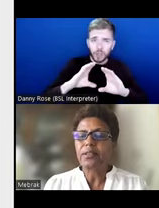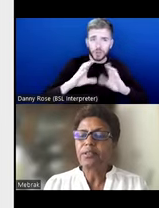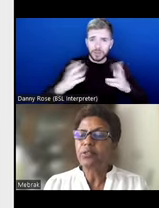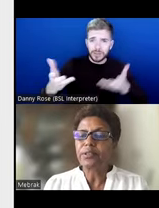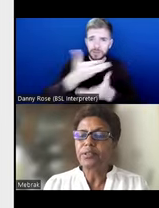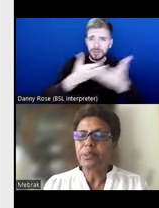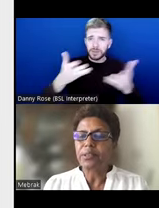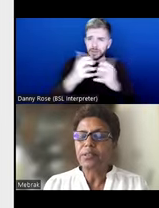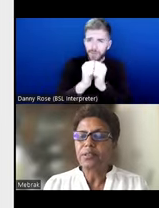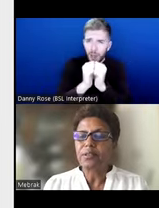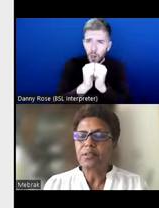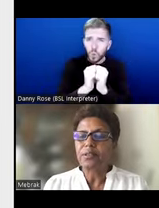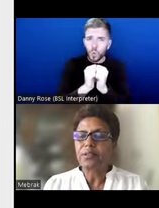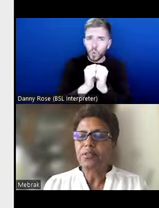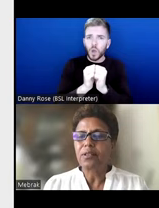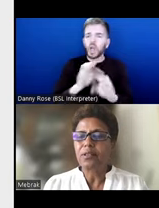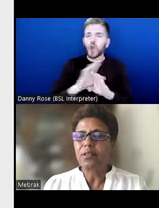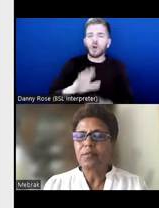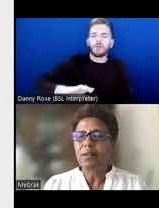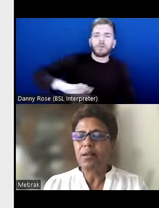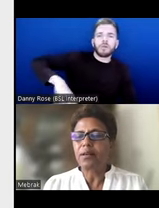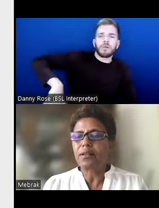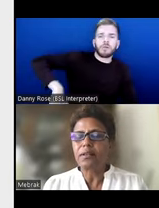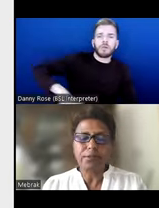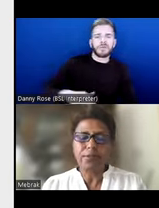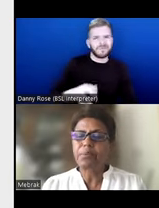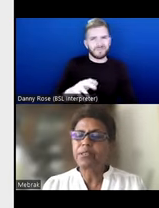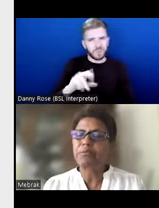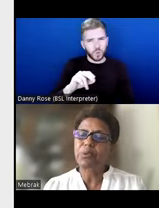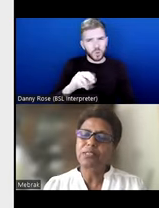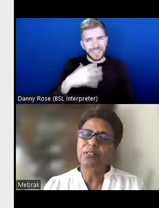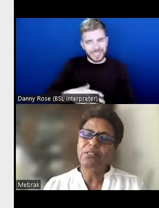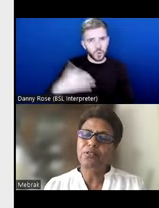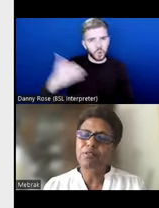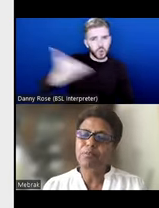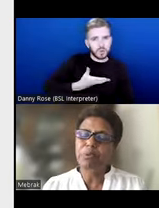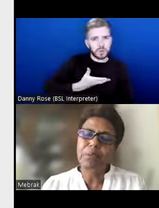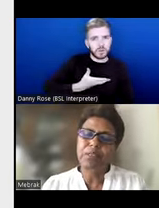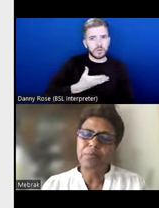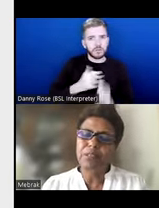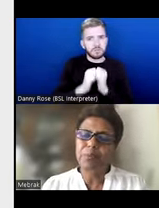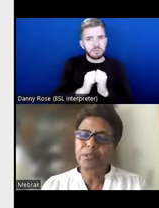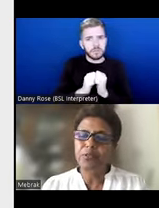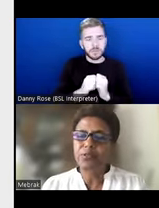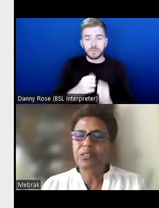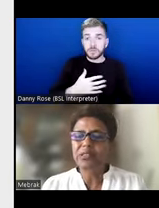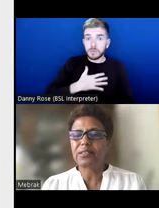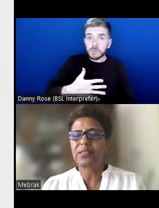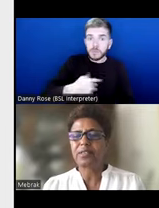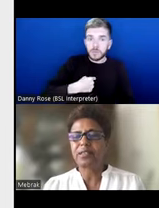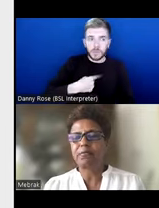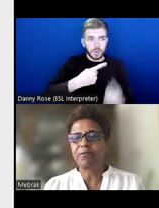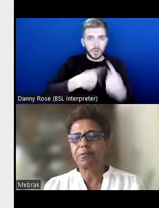and not undermined. You know, it surprised me when I see a lot of people become experts of the